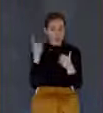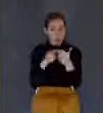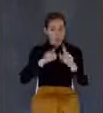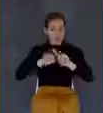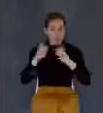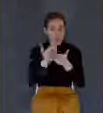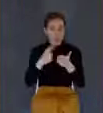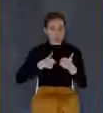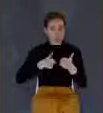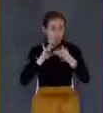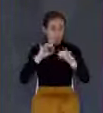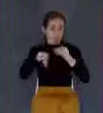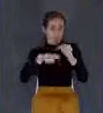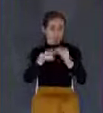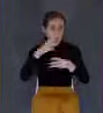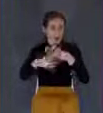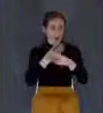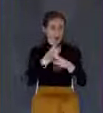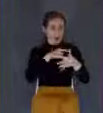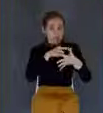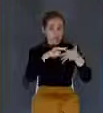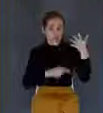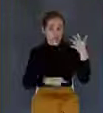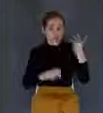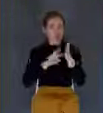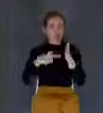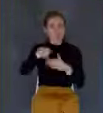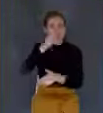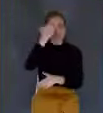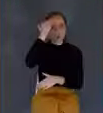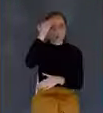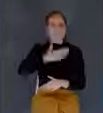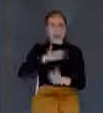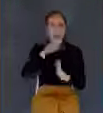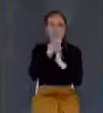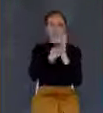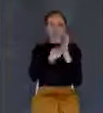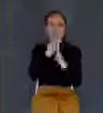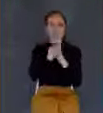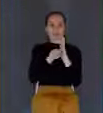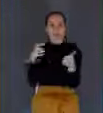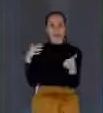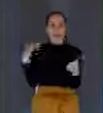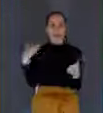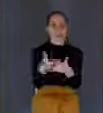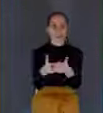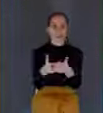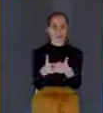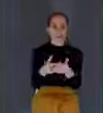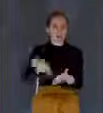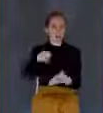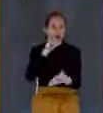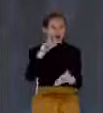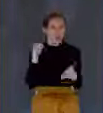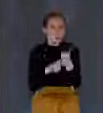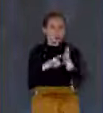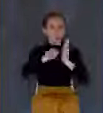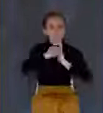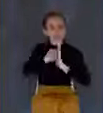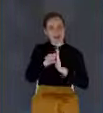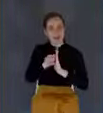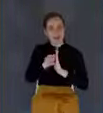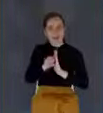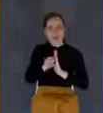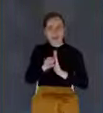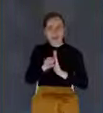says in like manner, you can know the season when I'm going to come, and you can know the signs when you see these things. And then these things that